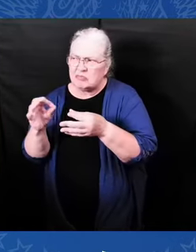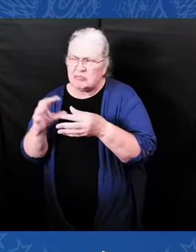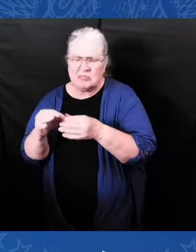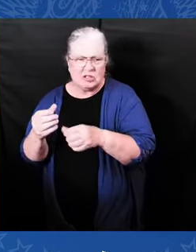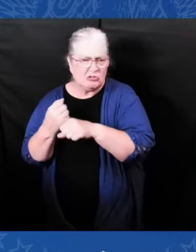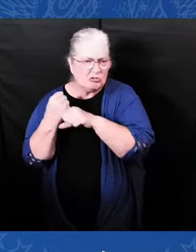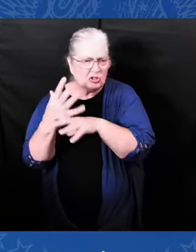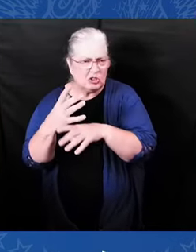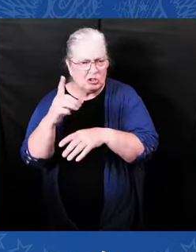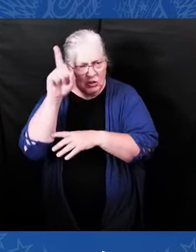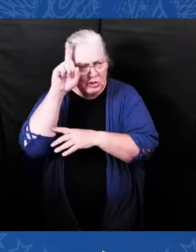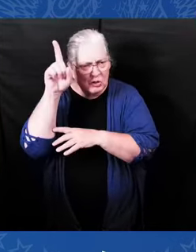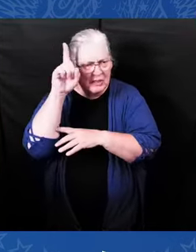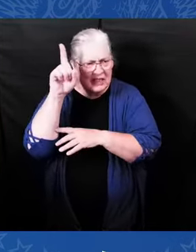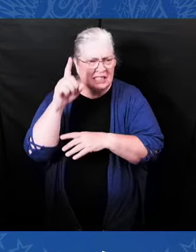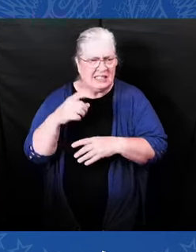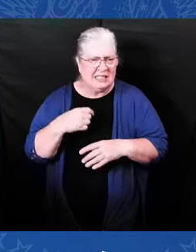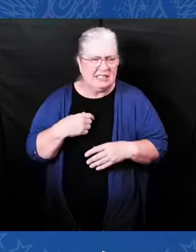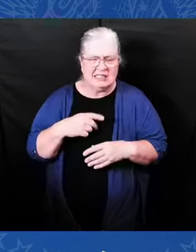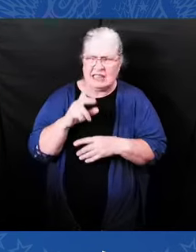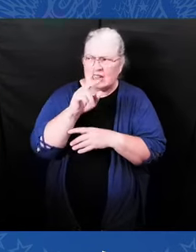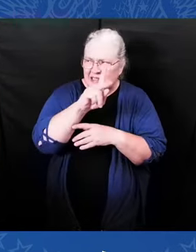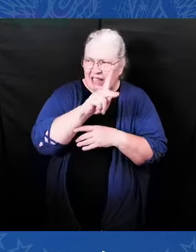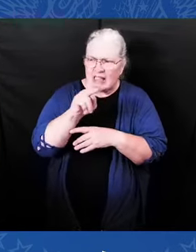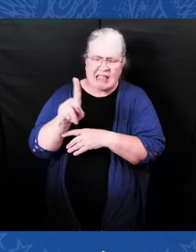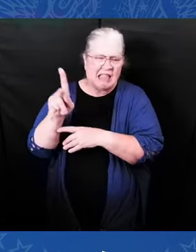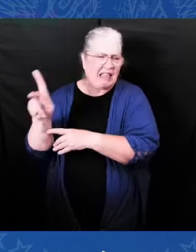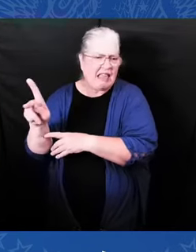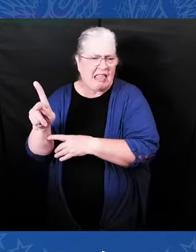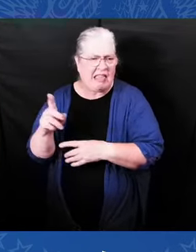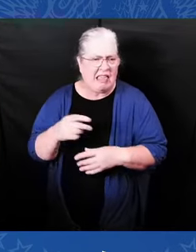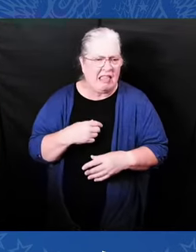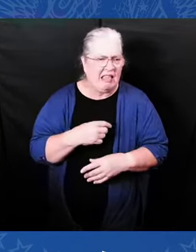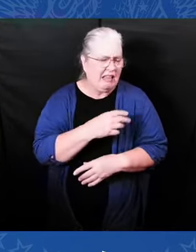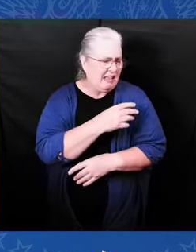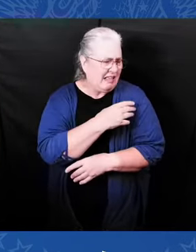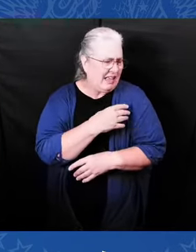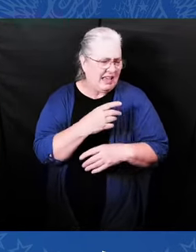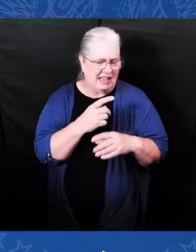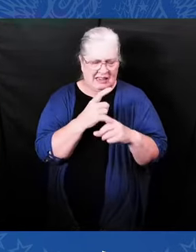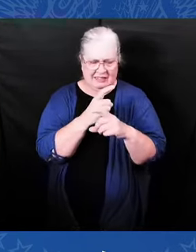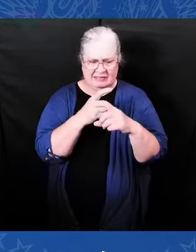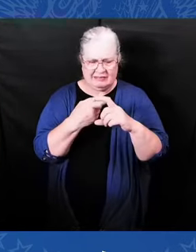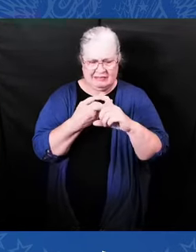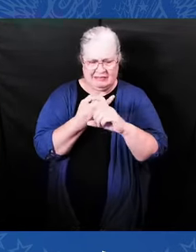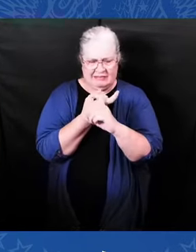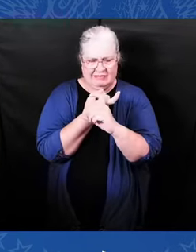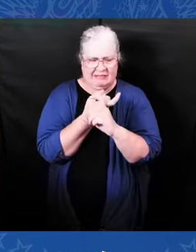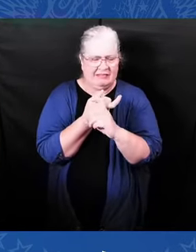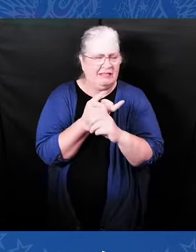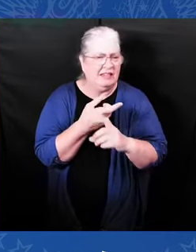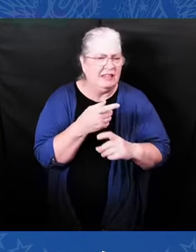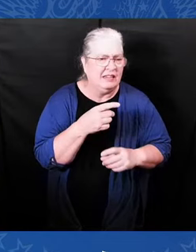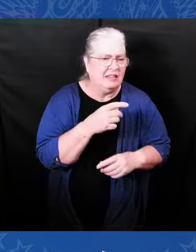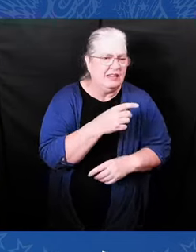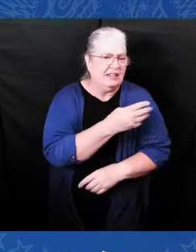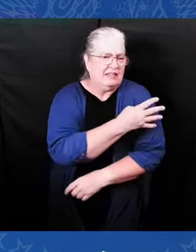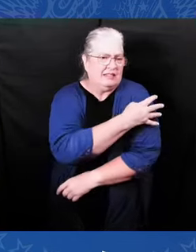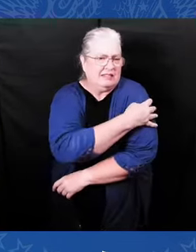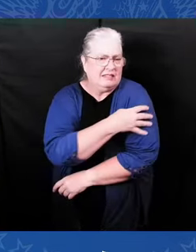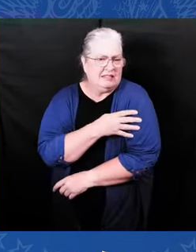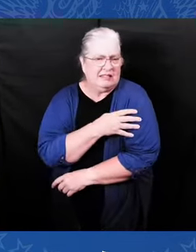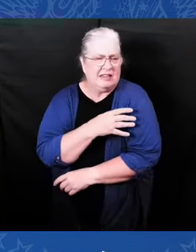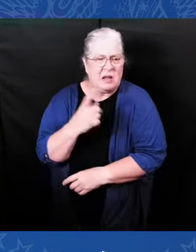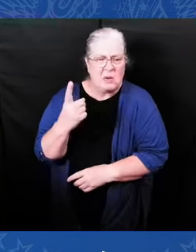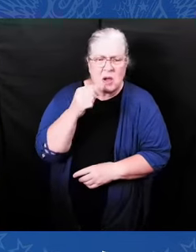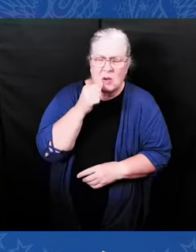what happened, he said, quote, quote, there were very fine people on both sides — very fine people on both